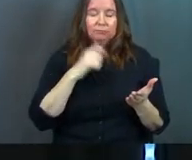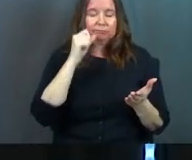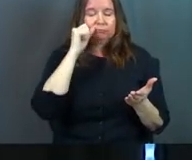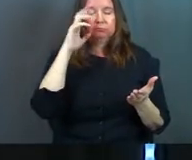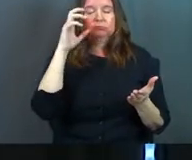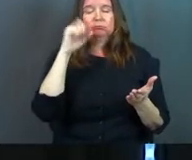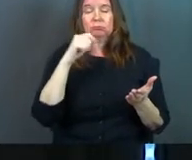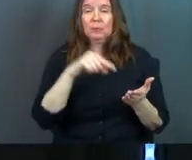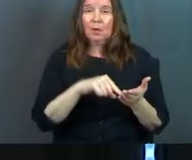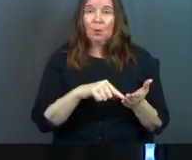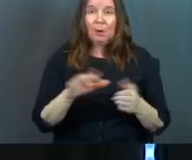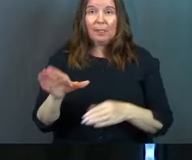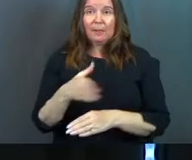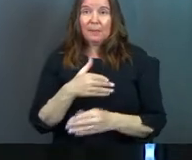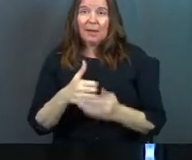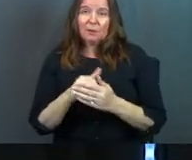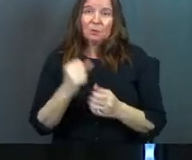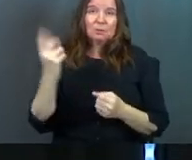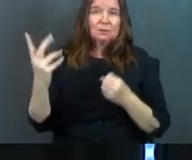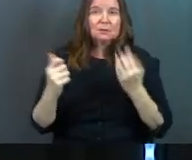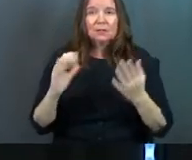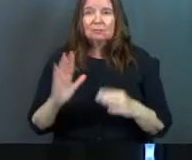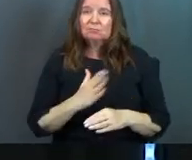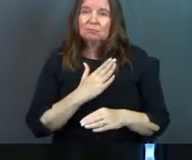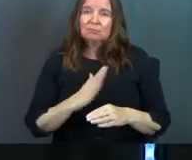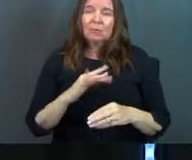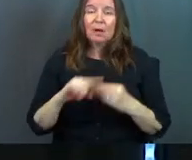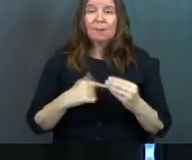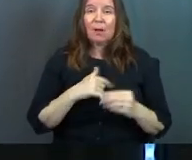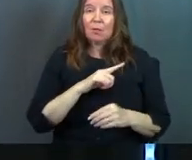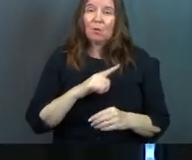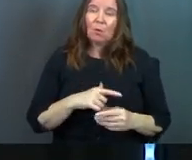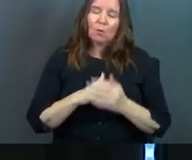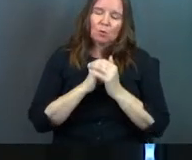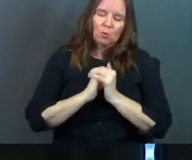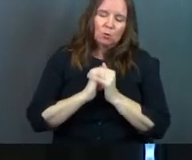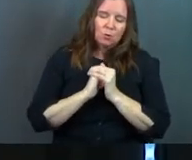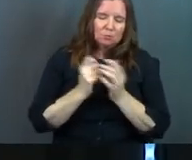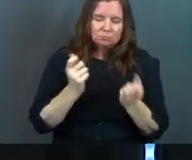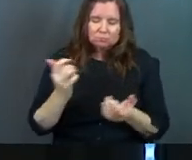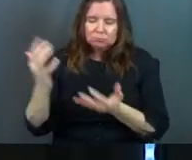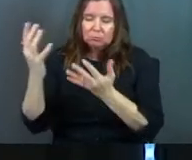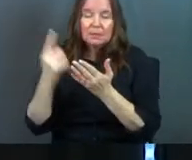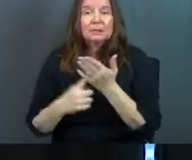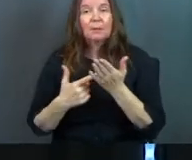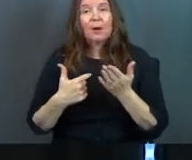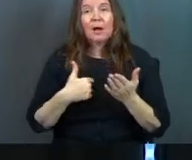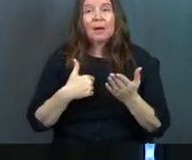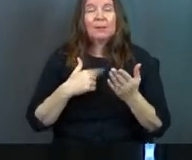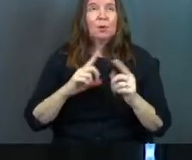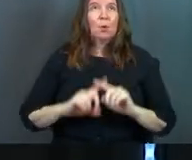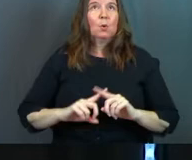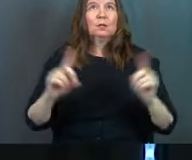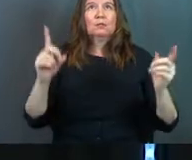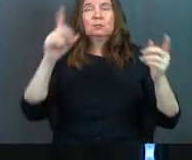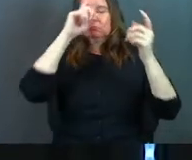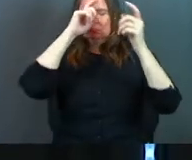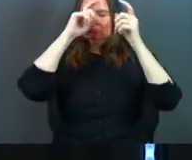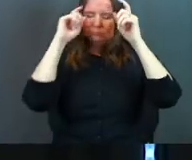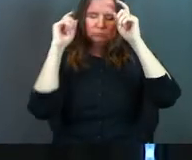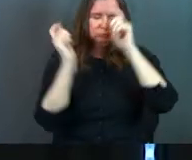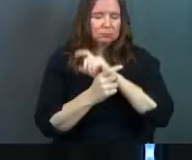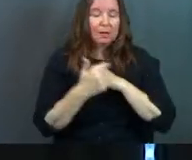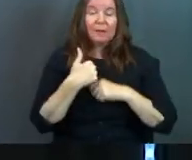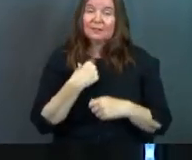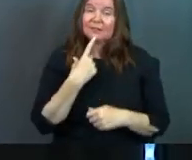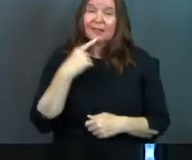blows me away. And when the band is up here and we're singing about our Lord and we're worshiping Him, sometimes I'm in a whole different place. And